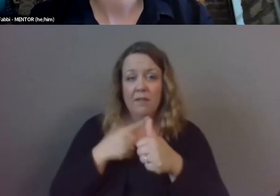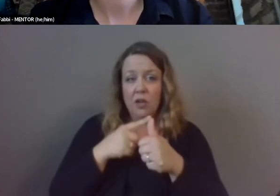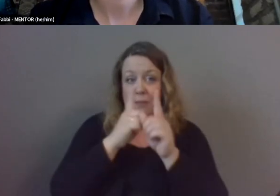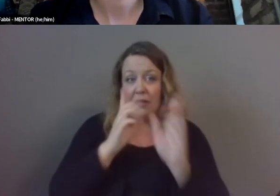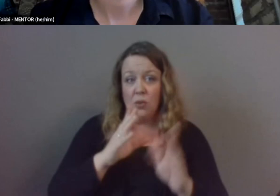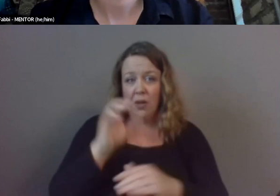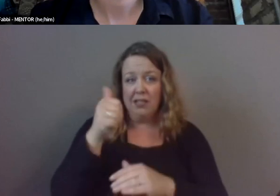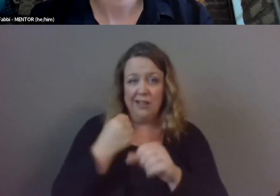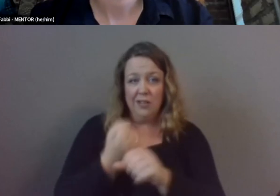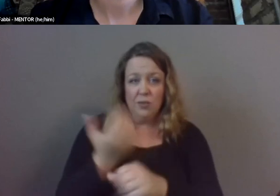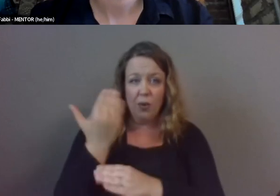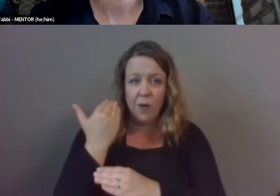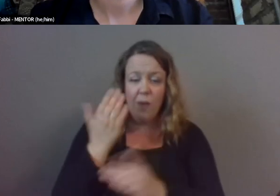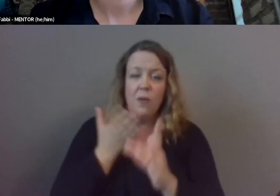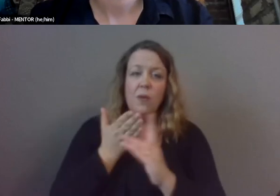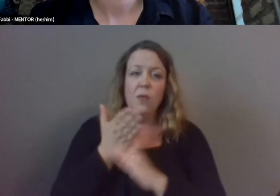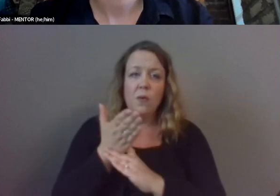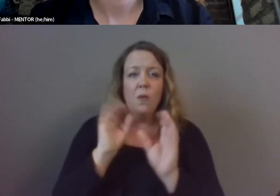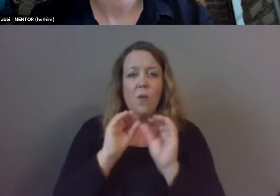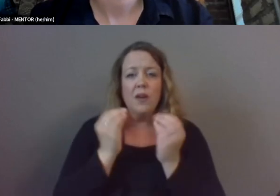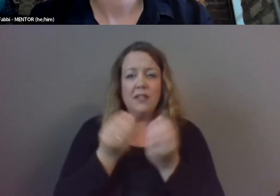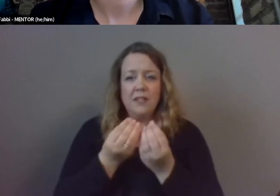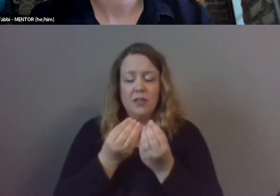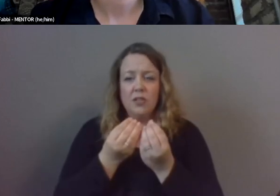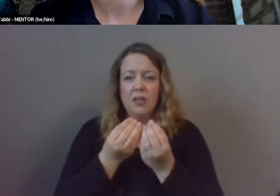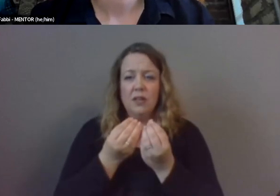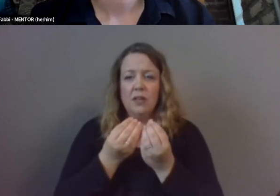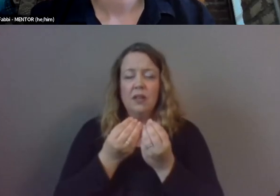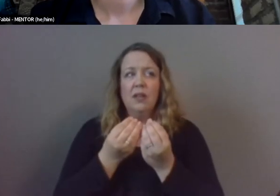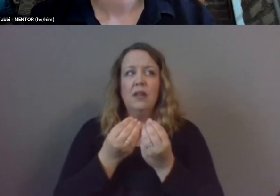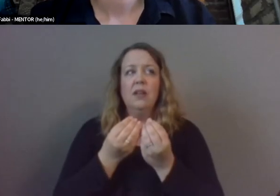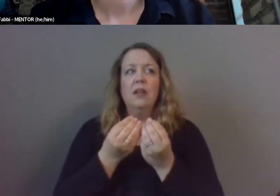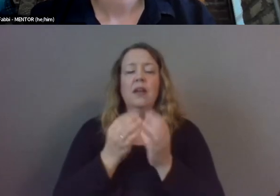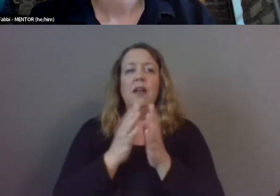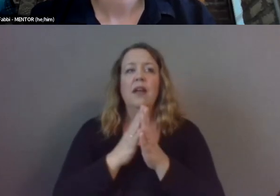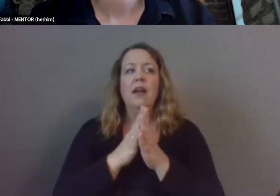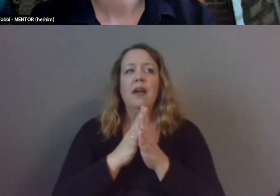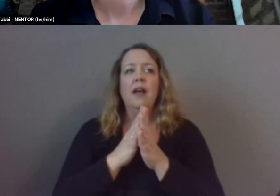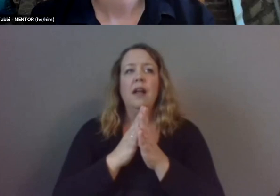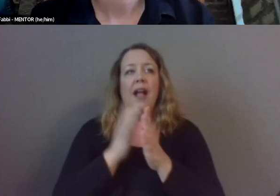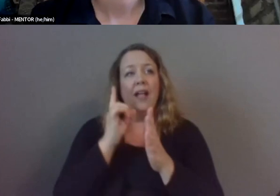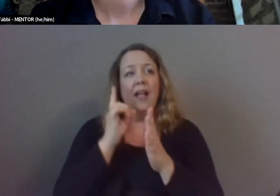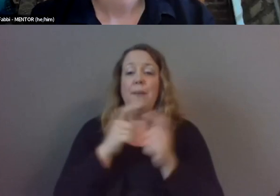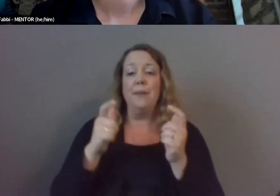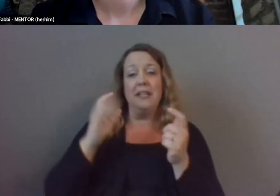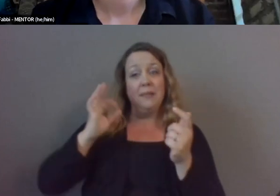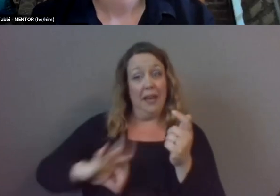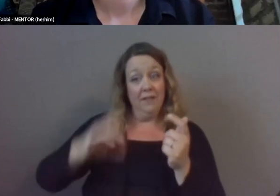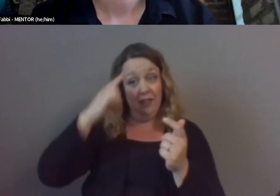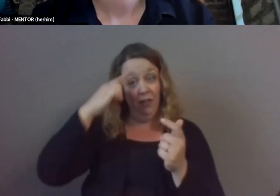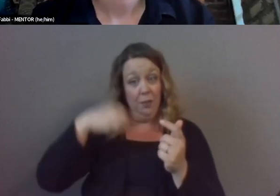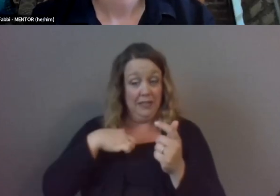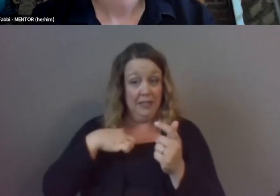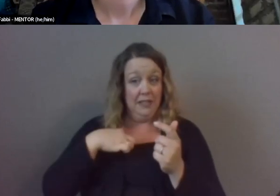um through uh organization excuse me and i think the biggest benefit i got from that was